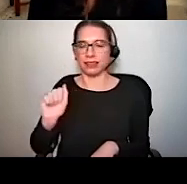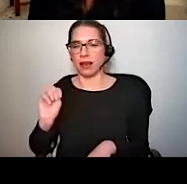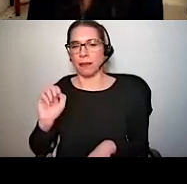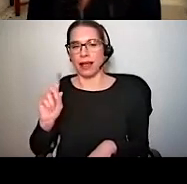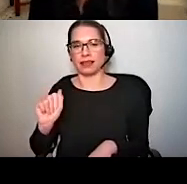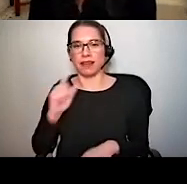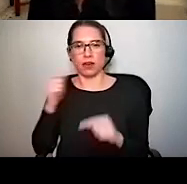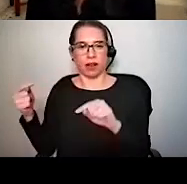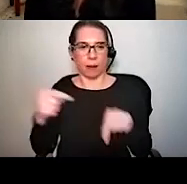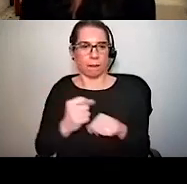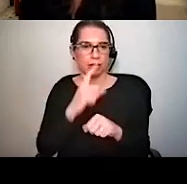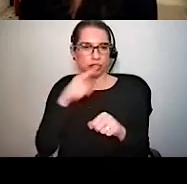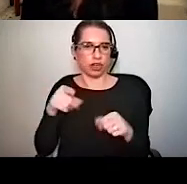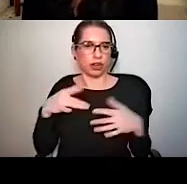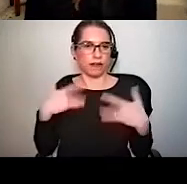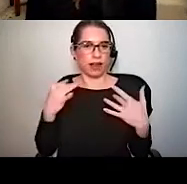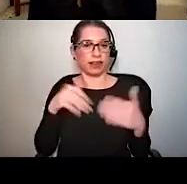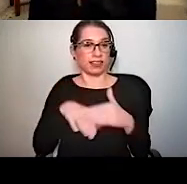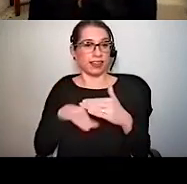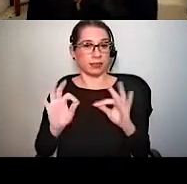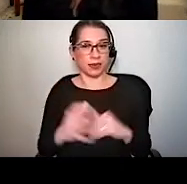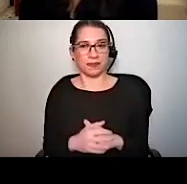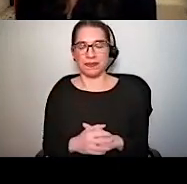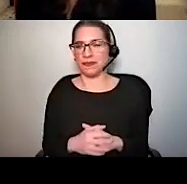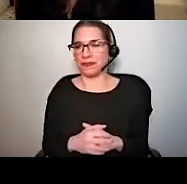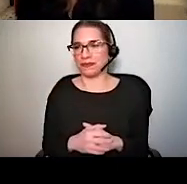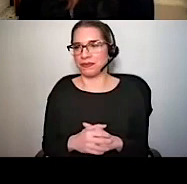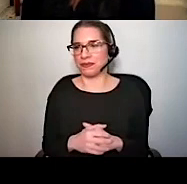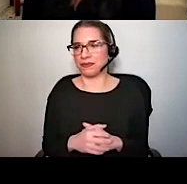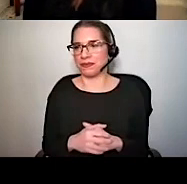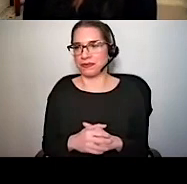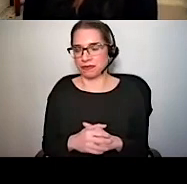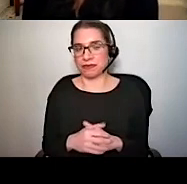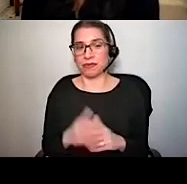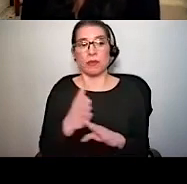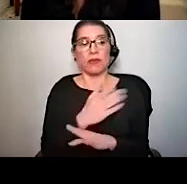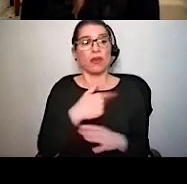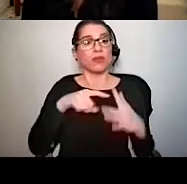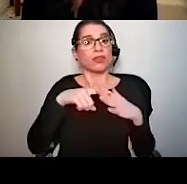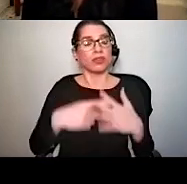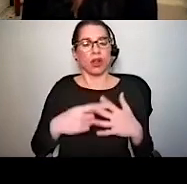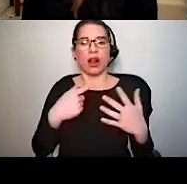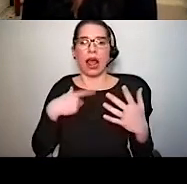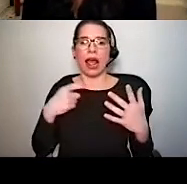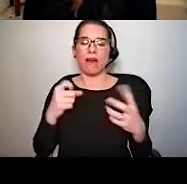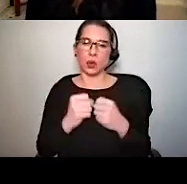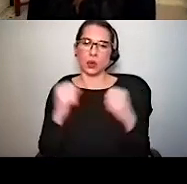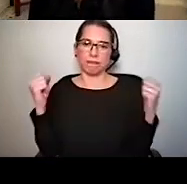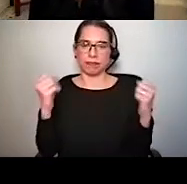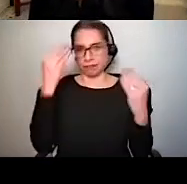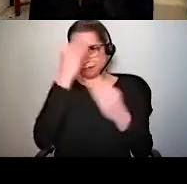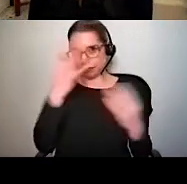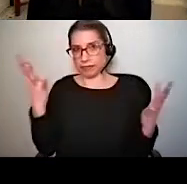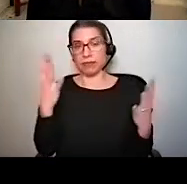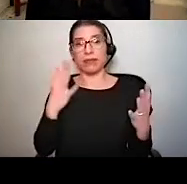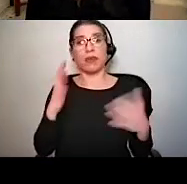event is accessible. So before we begin, I need to make a quick disclaimer that all of the opinions expressed in this talk